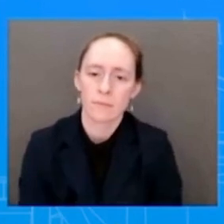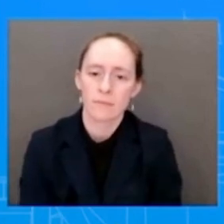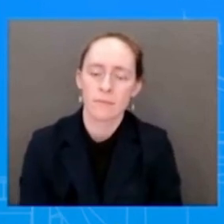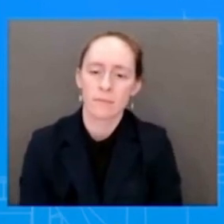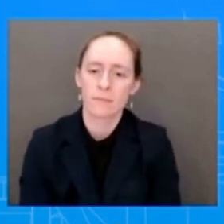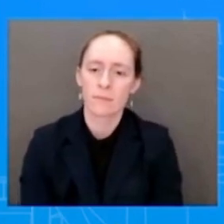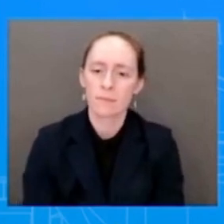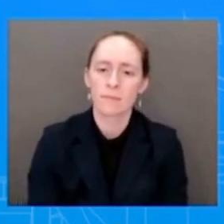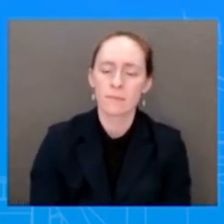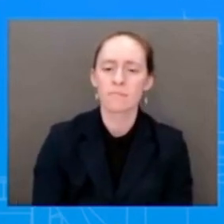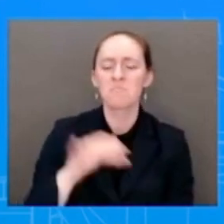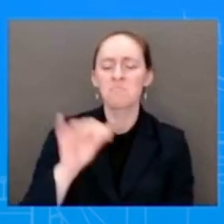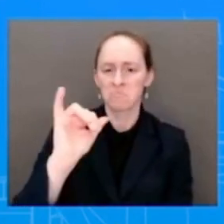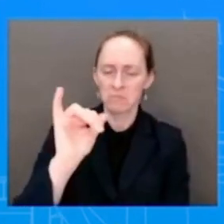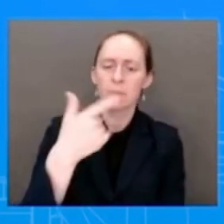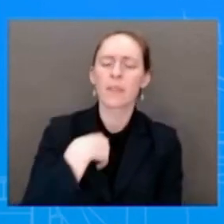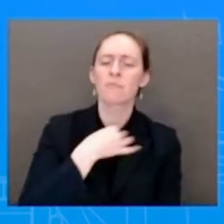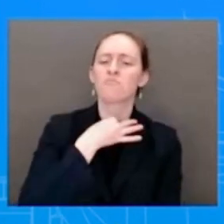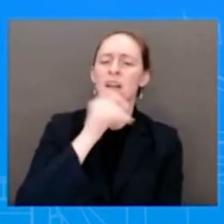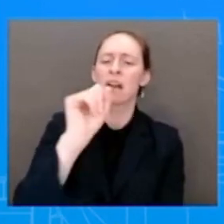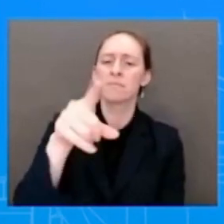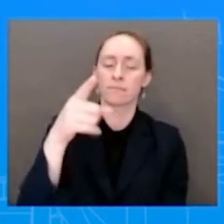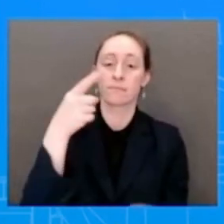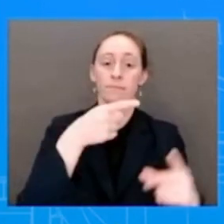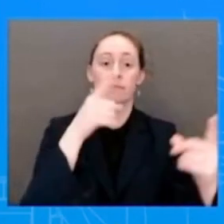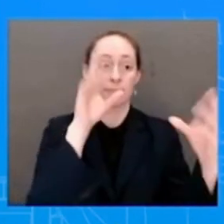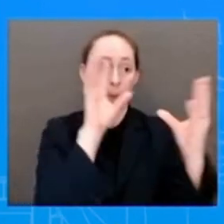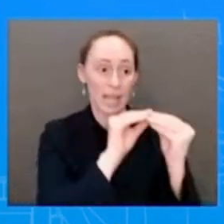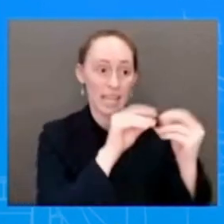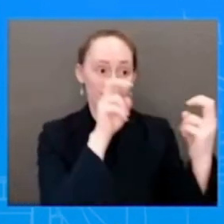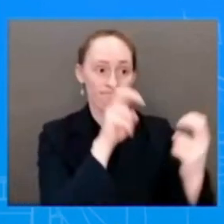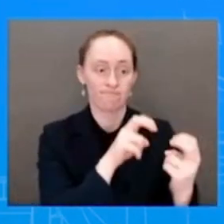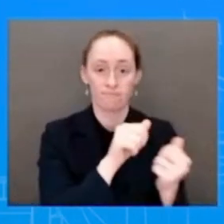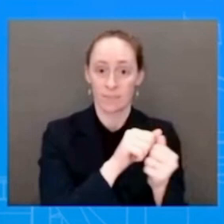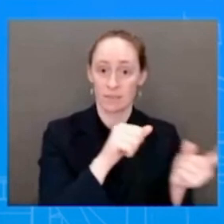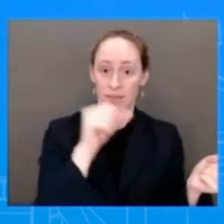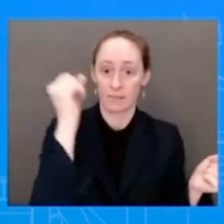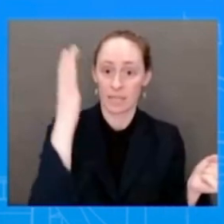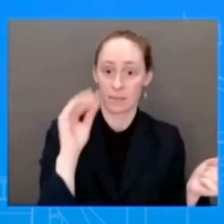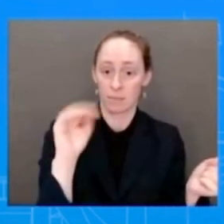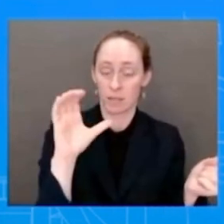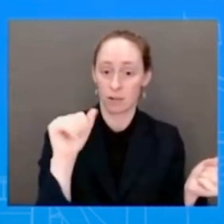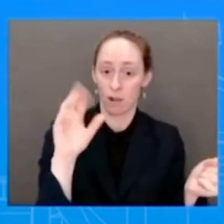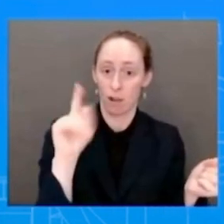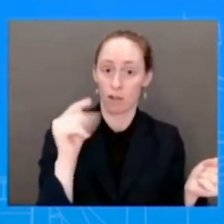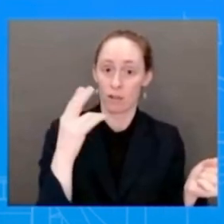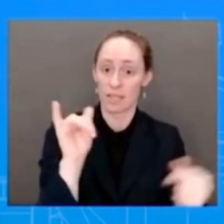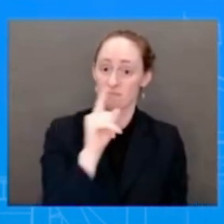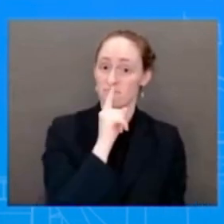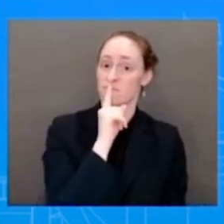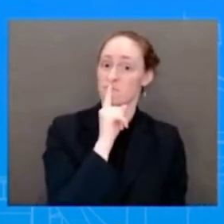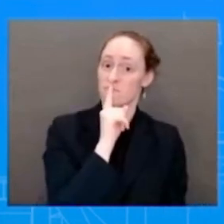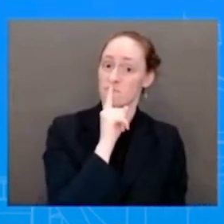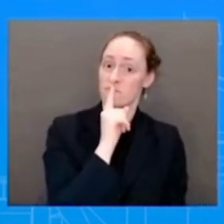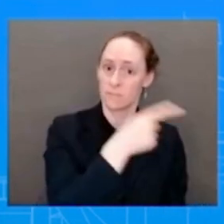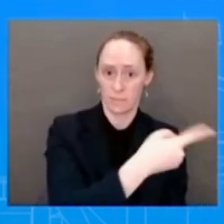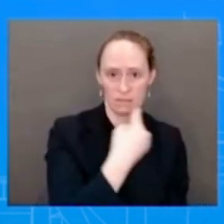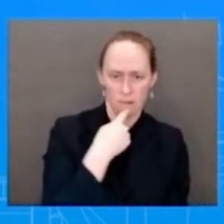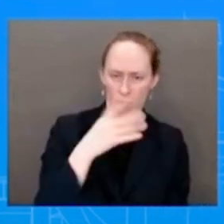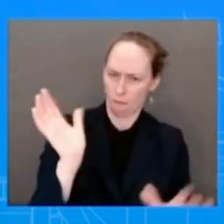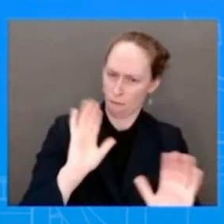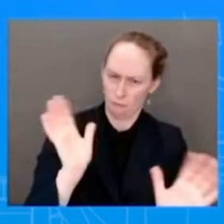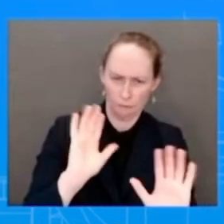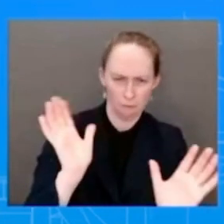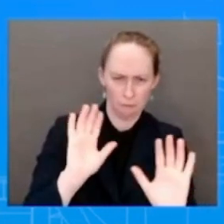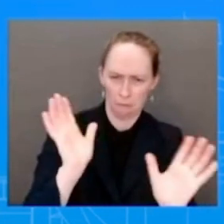He said that they are not touching Medicare or Social Security. Did he clarify what programs he would like to see spending cuts? So,